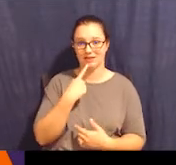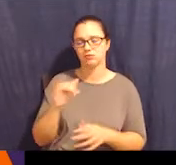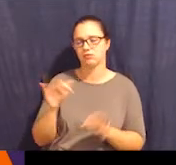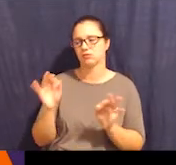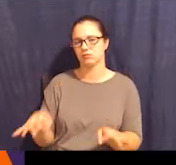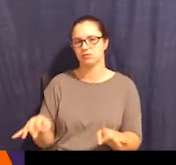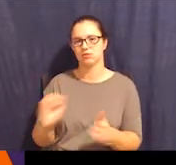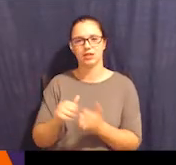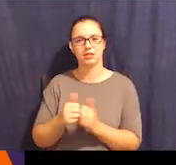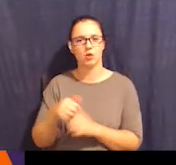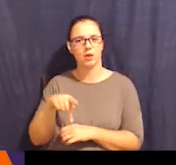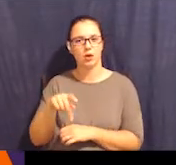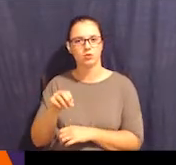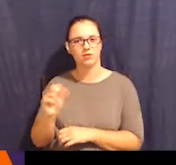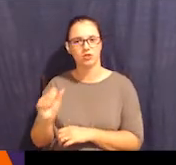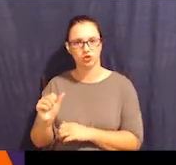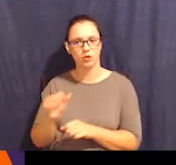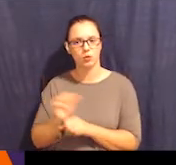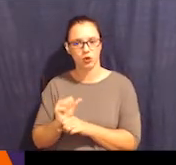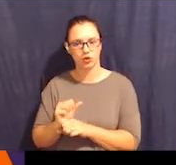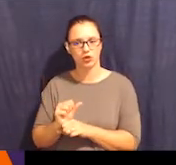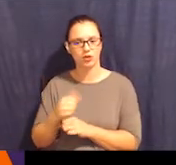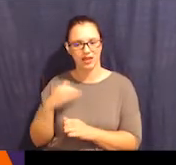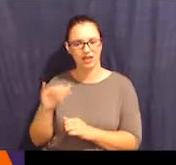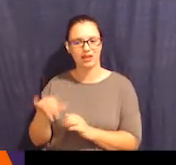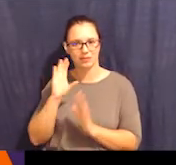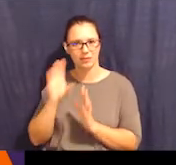the slide. So these are pretty cool to incorporate